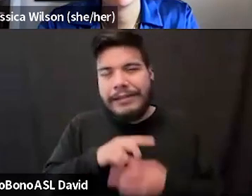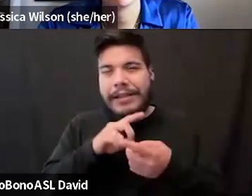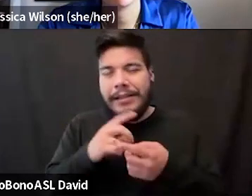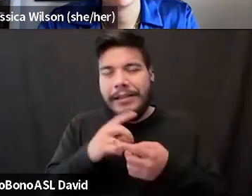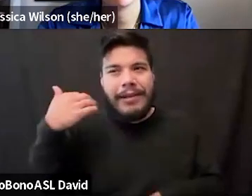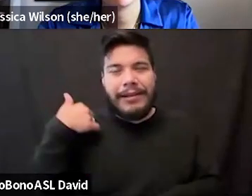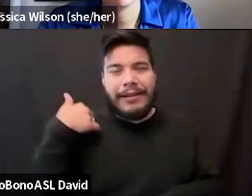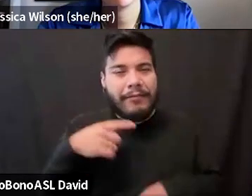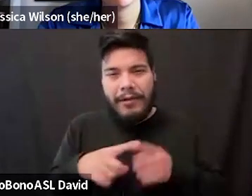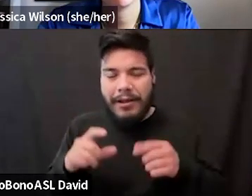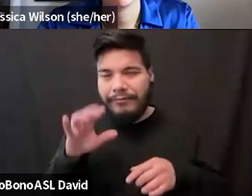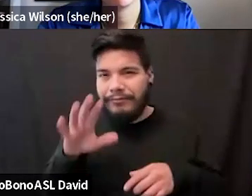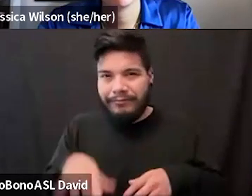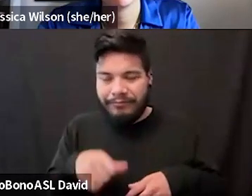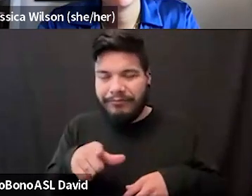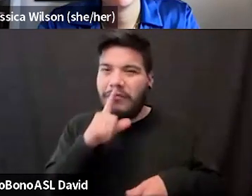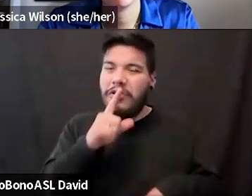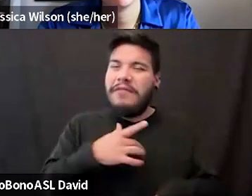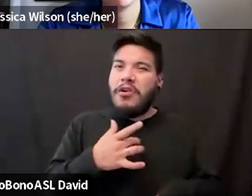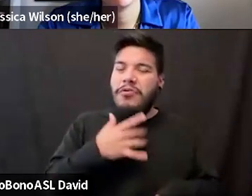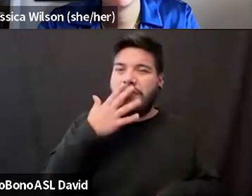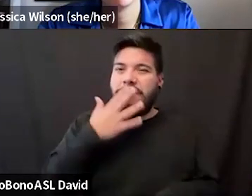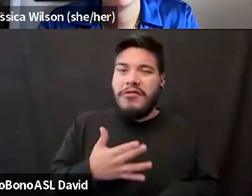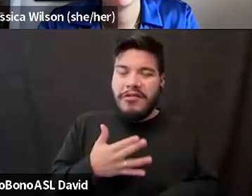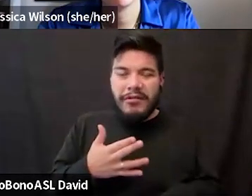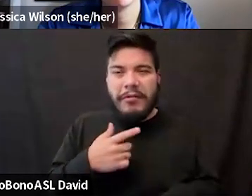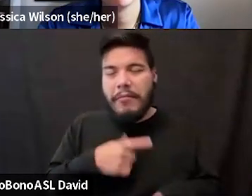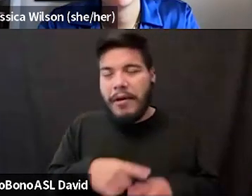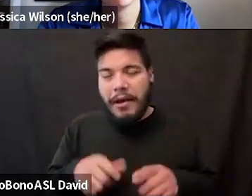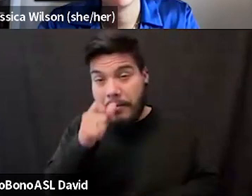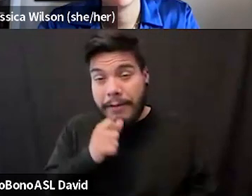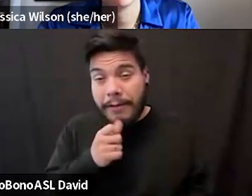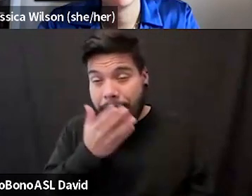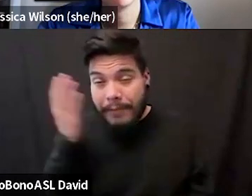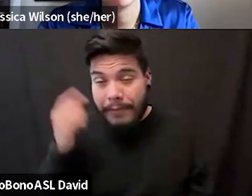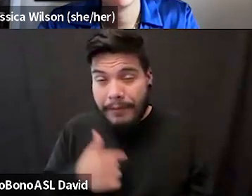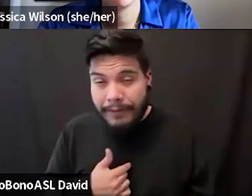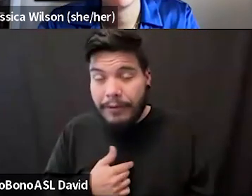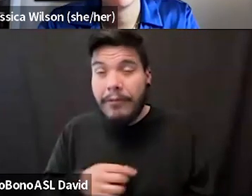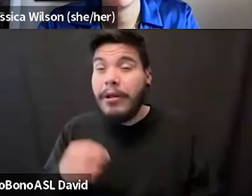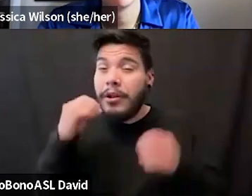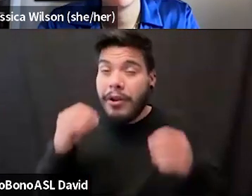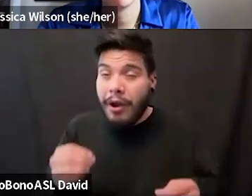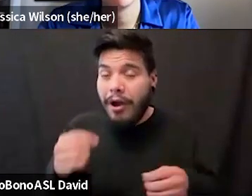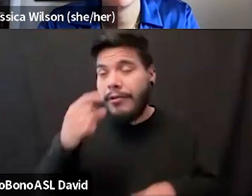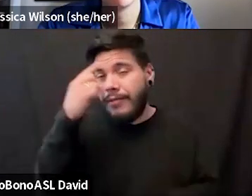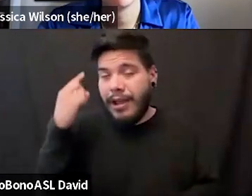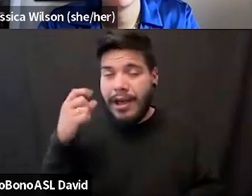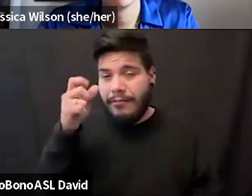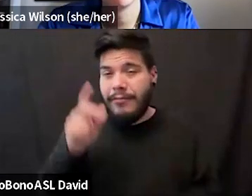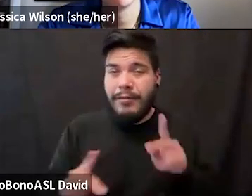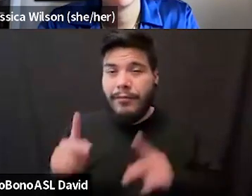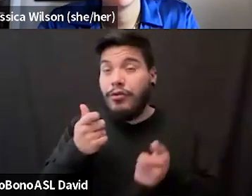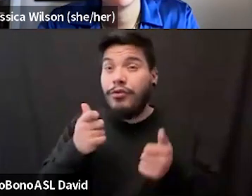uh, it honestly just felt really good to me, but I have very little patience when non-black people try to engage